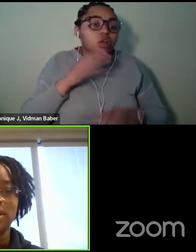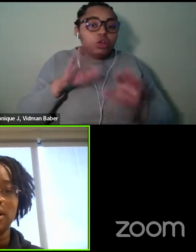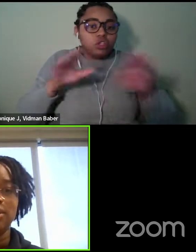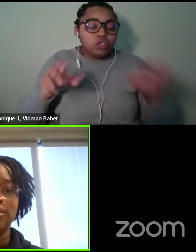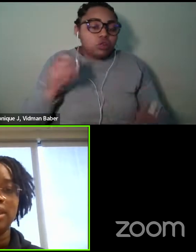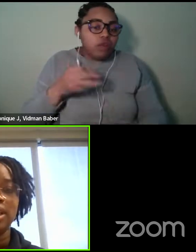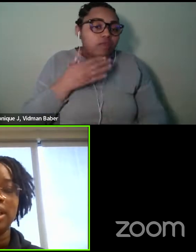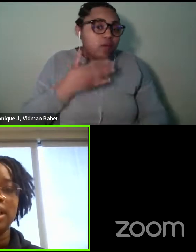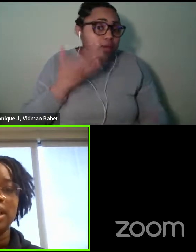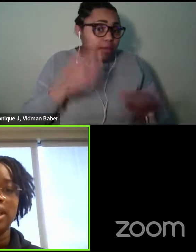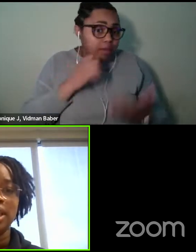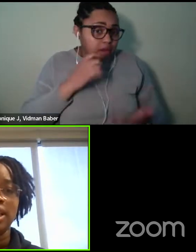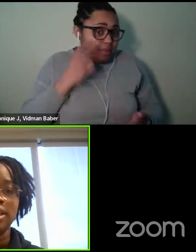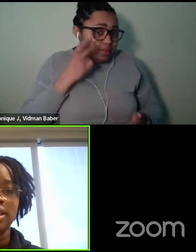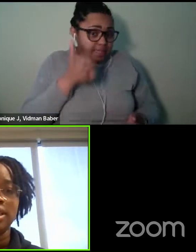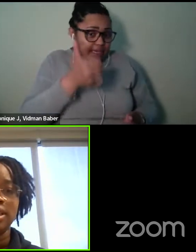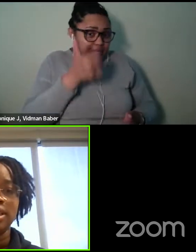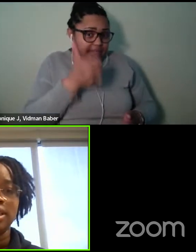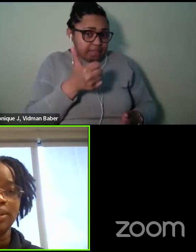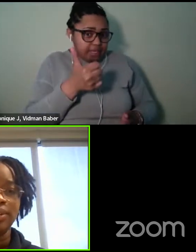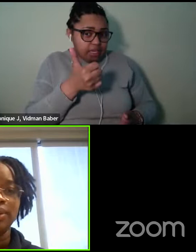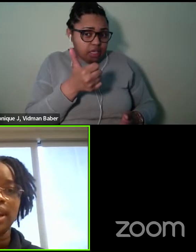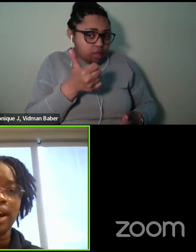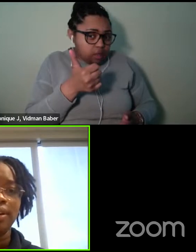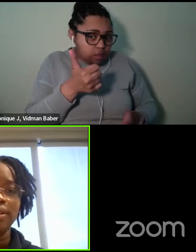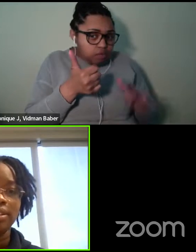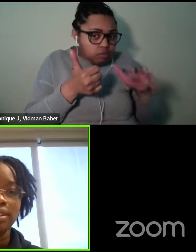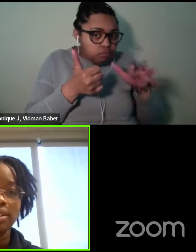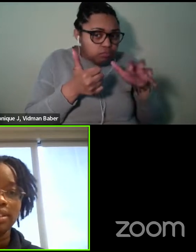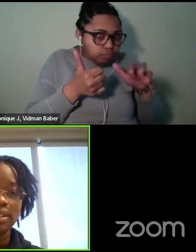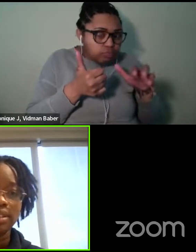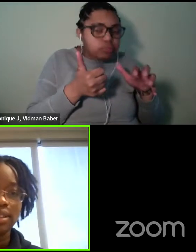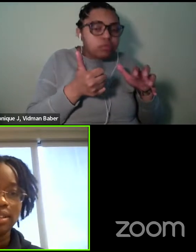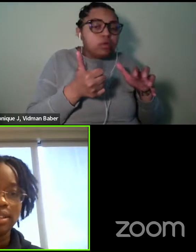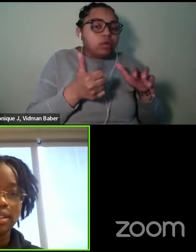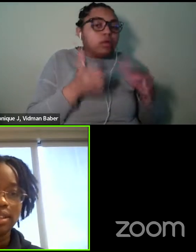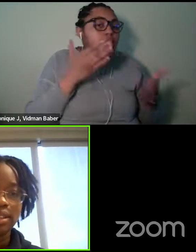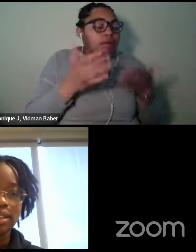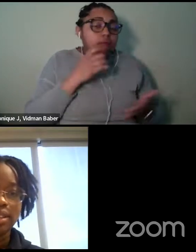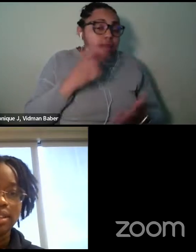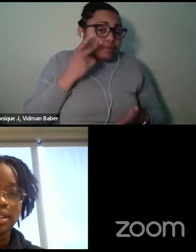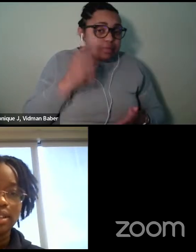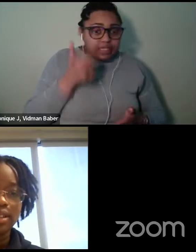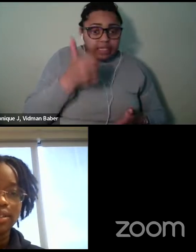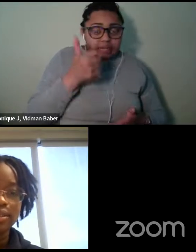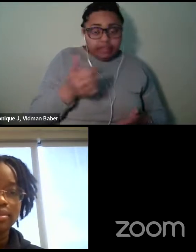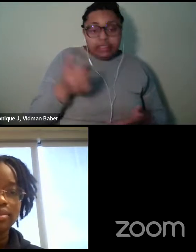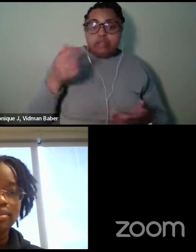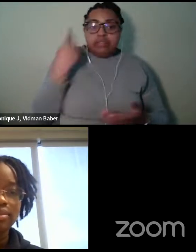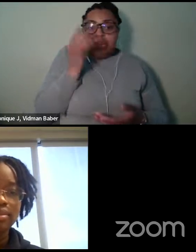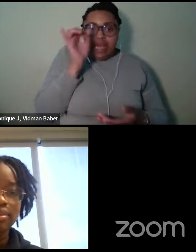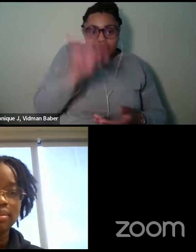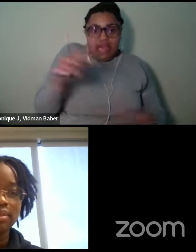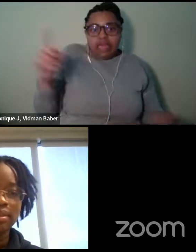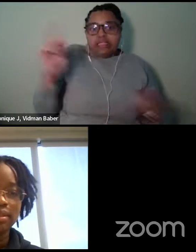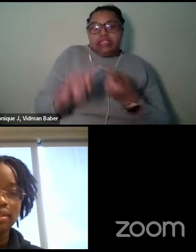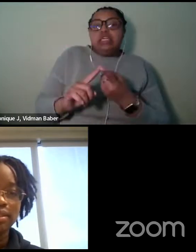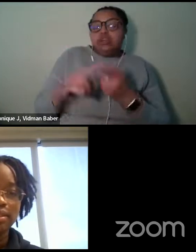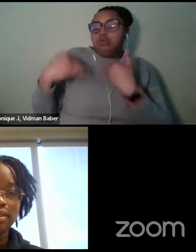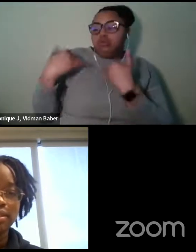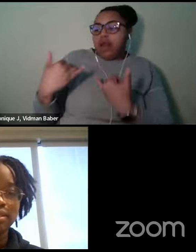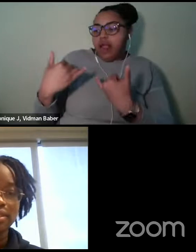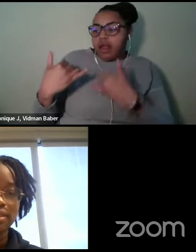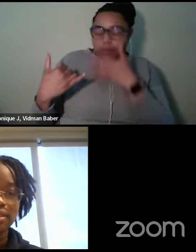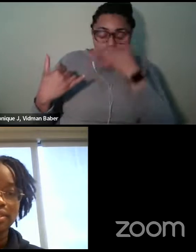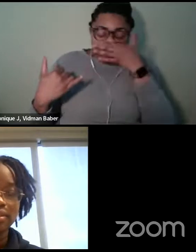not see themselves in things like this until now. Yeah. I mean, I didn't see myself in the, in these kinds